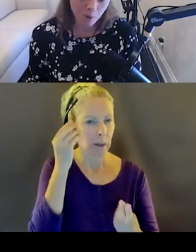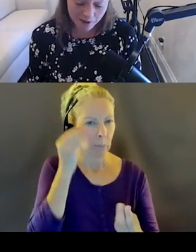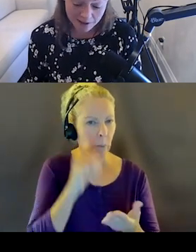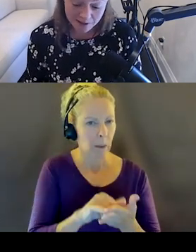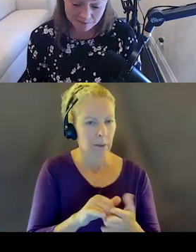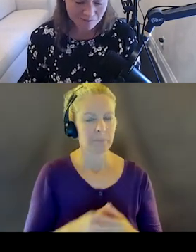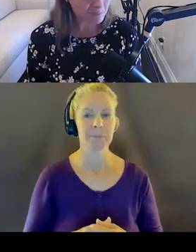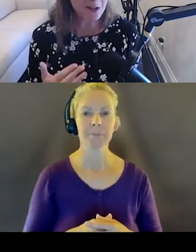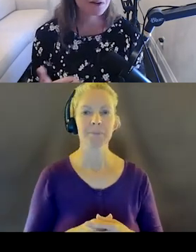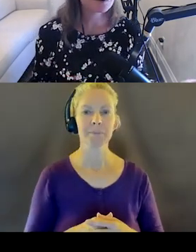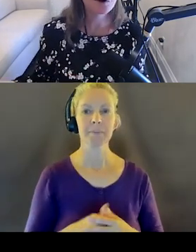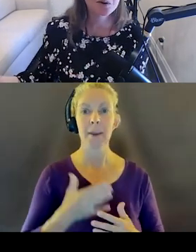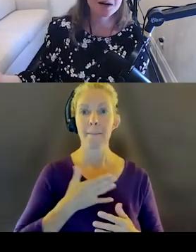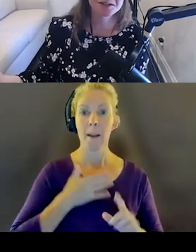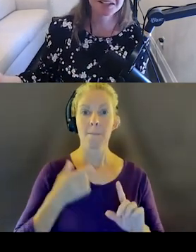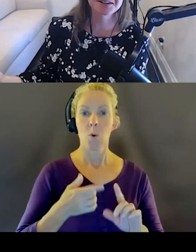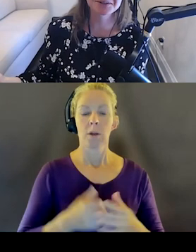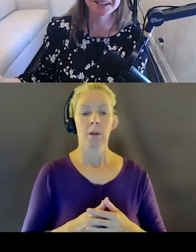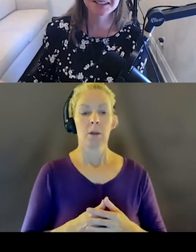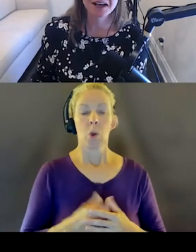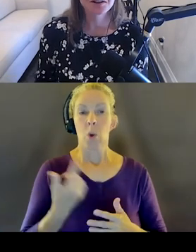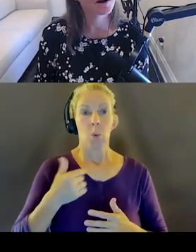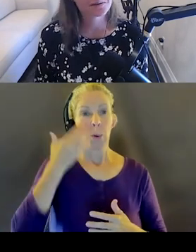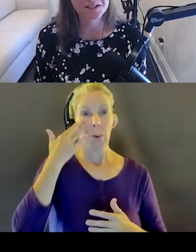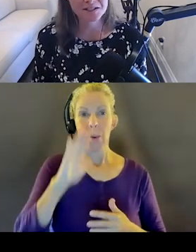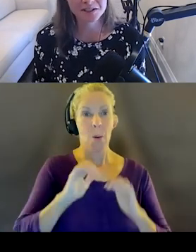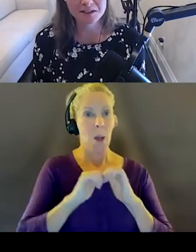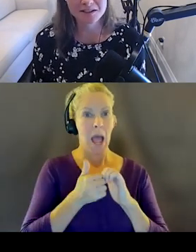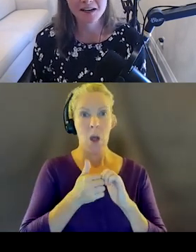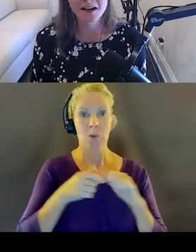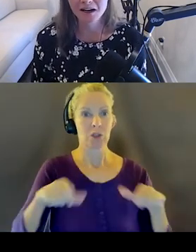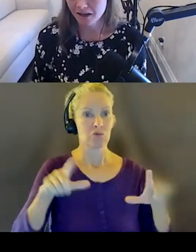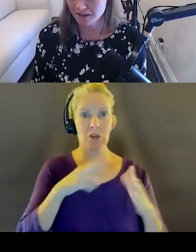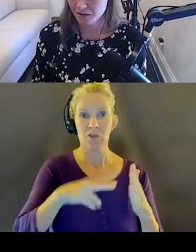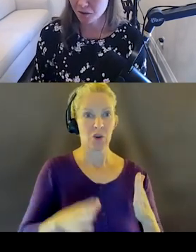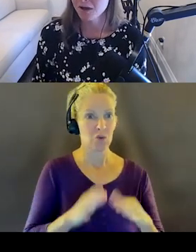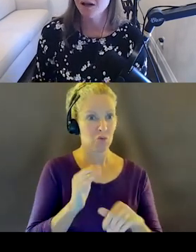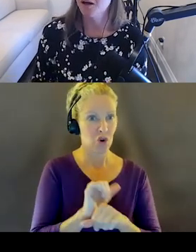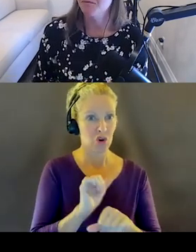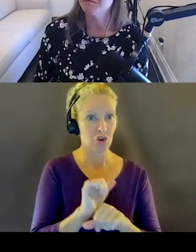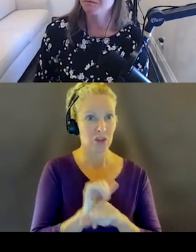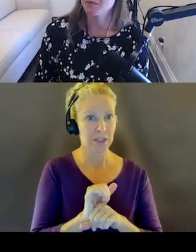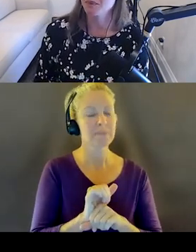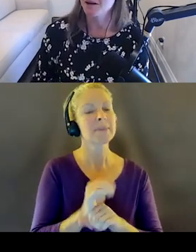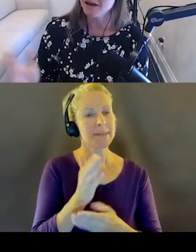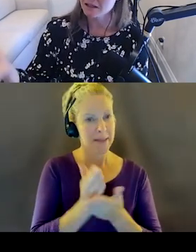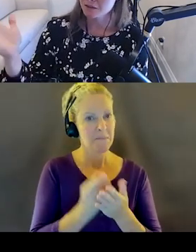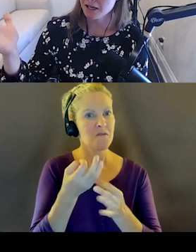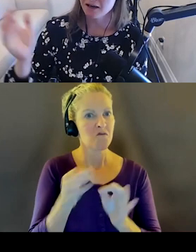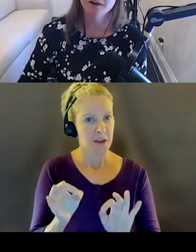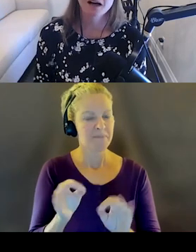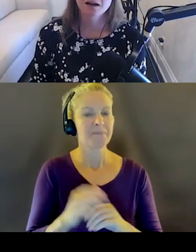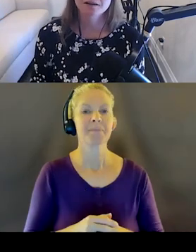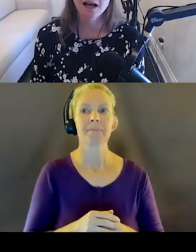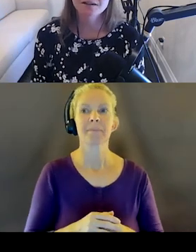The point is, we don't know how a screen reader works. There are free screen readers. And so, Max,